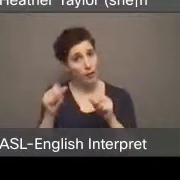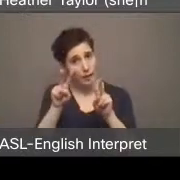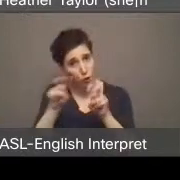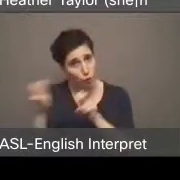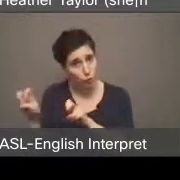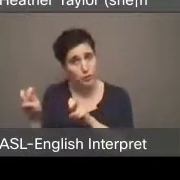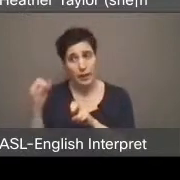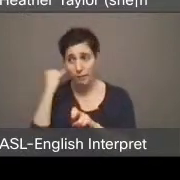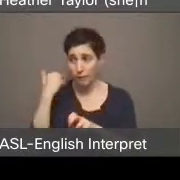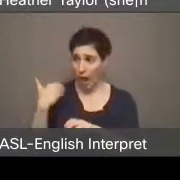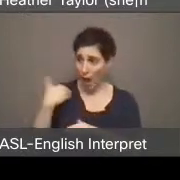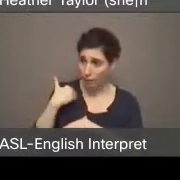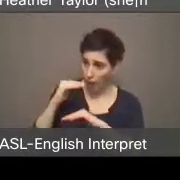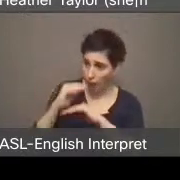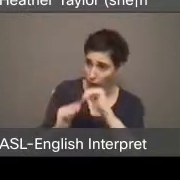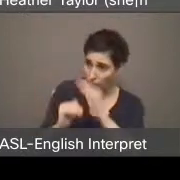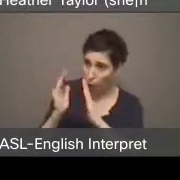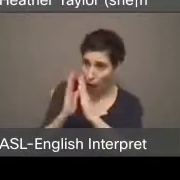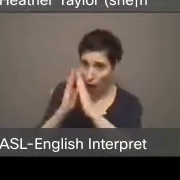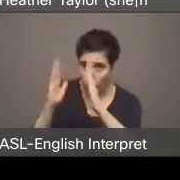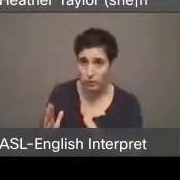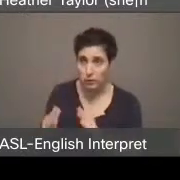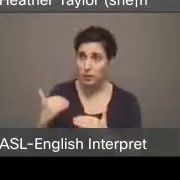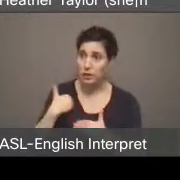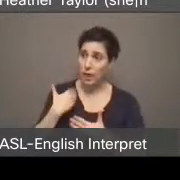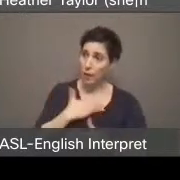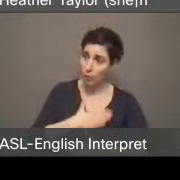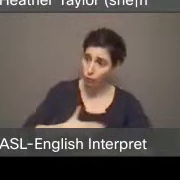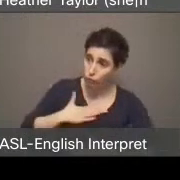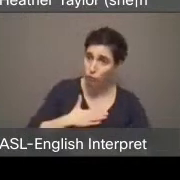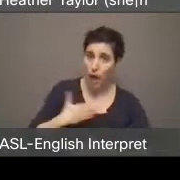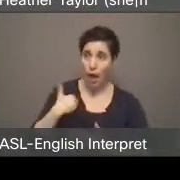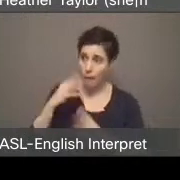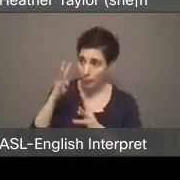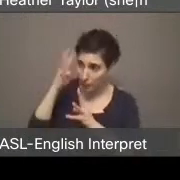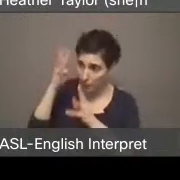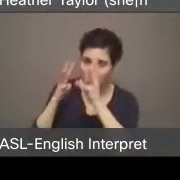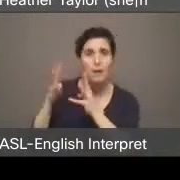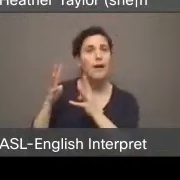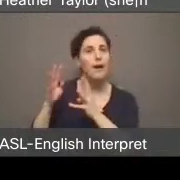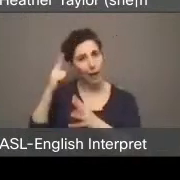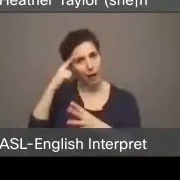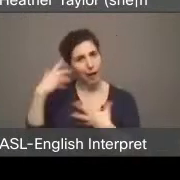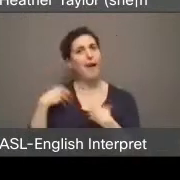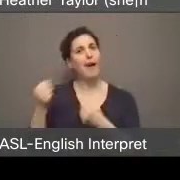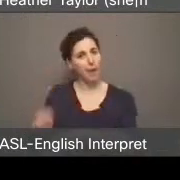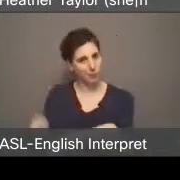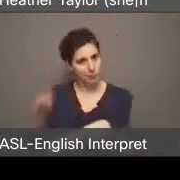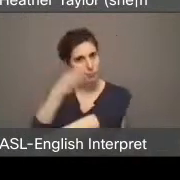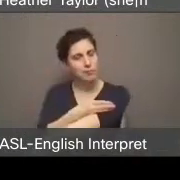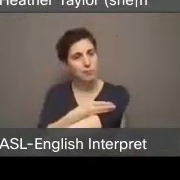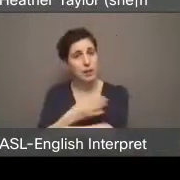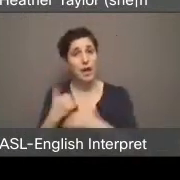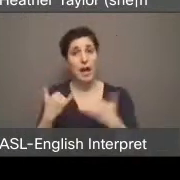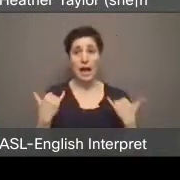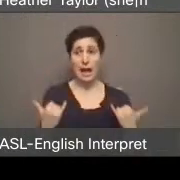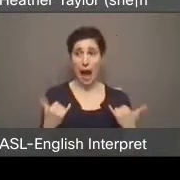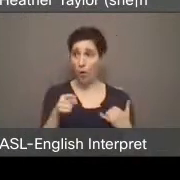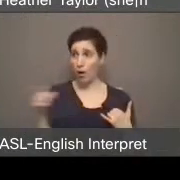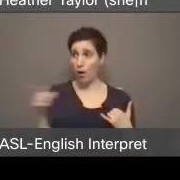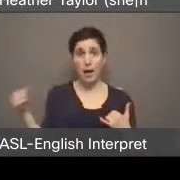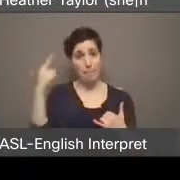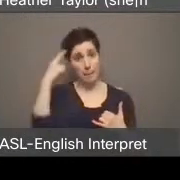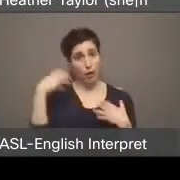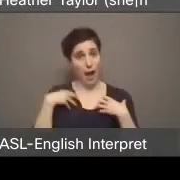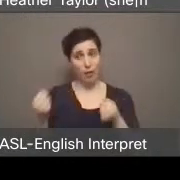by having proper housing, sport and creativity. Right now, there's a huge increase in people with mental health issues and not just